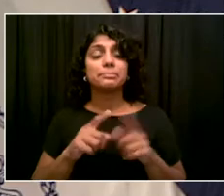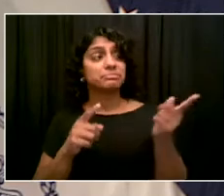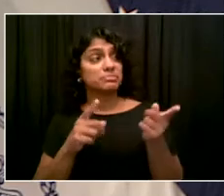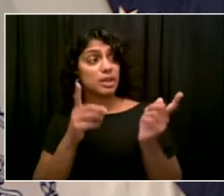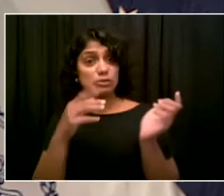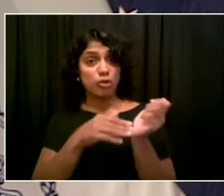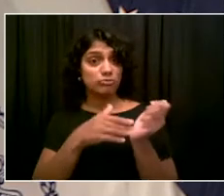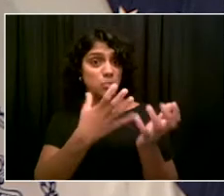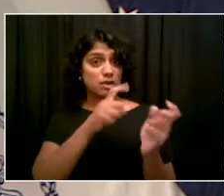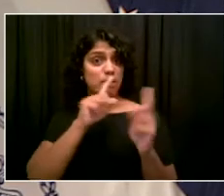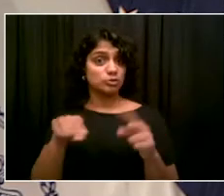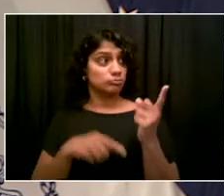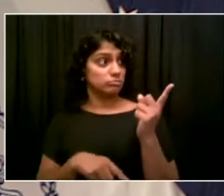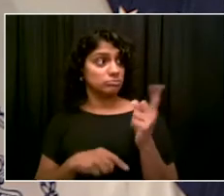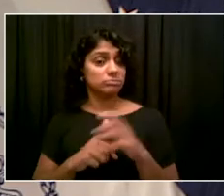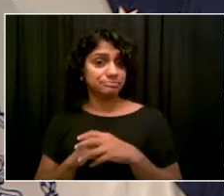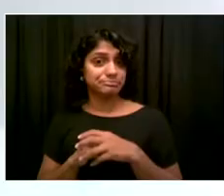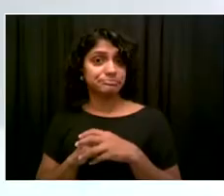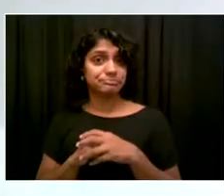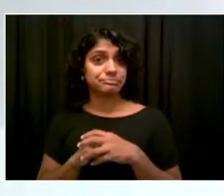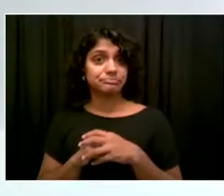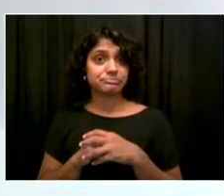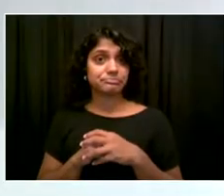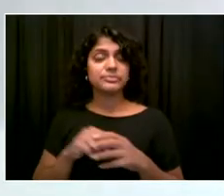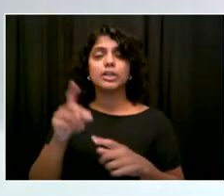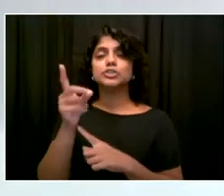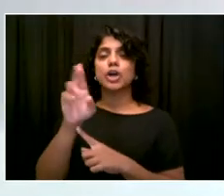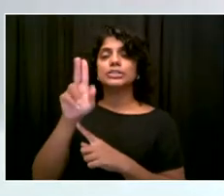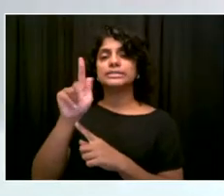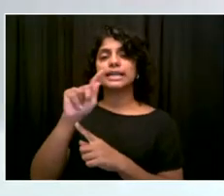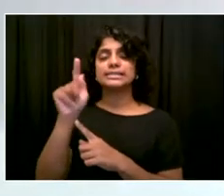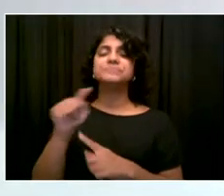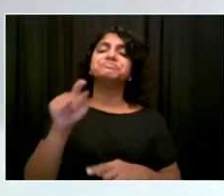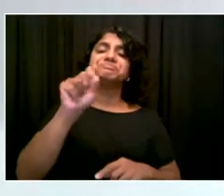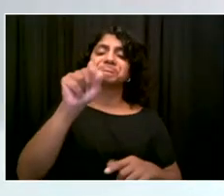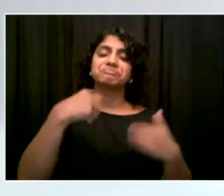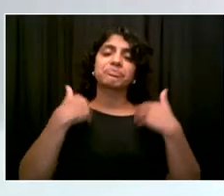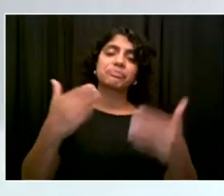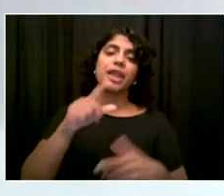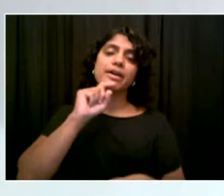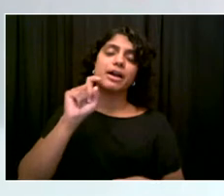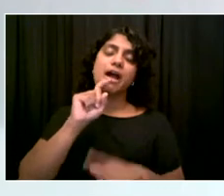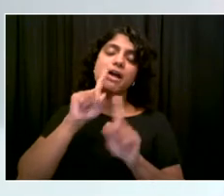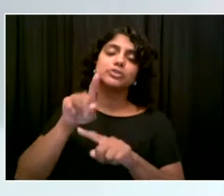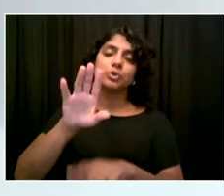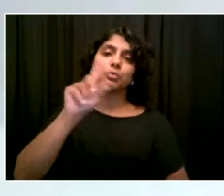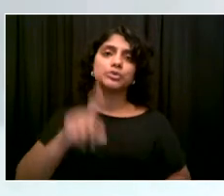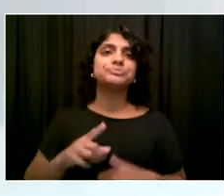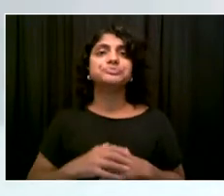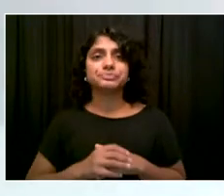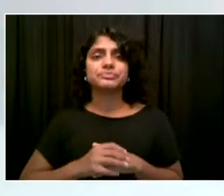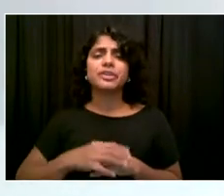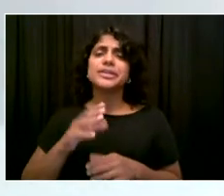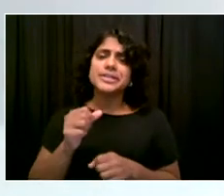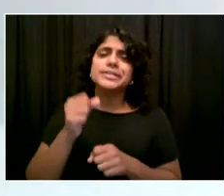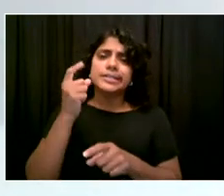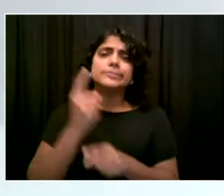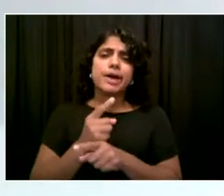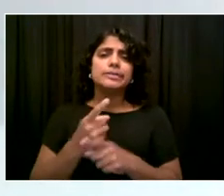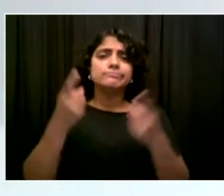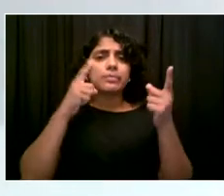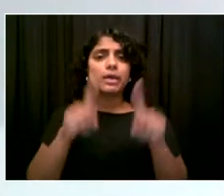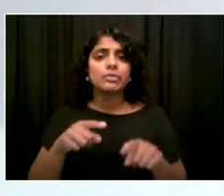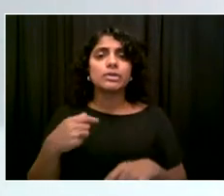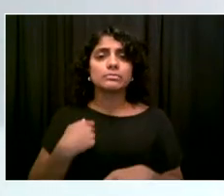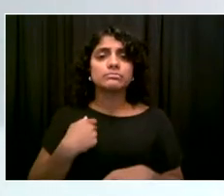Yes, Mr. Mayor, I think you've covered it very well. The key continues to be vaccination, and that we hope that people